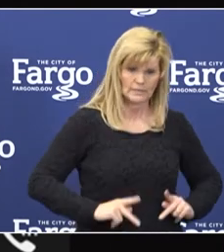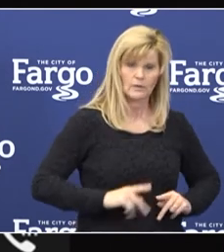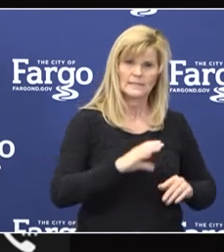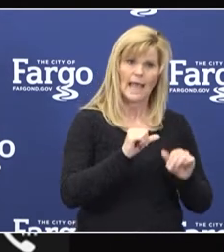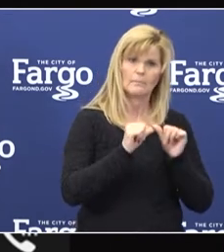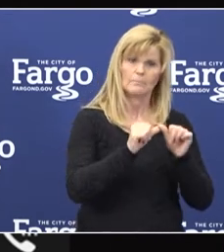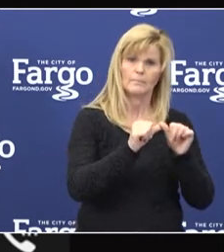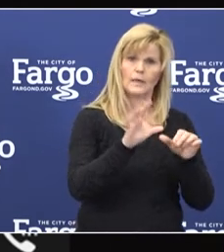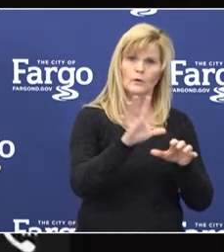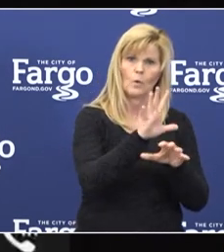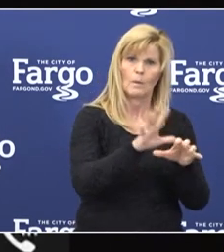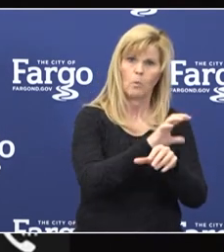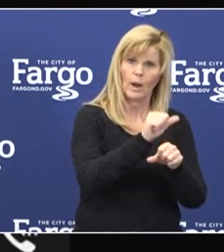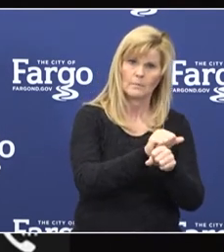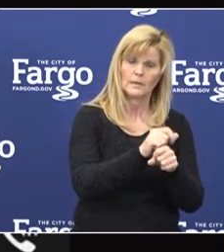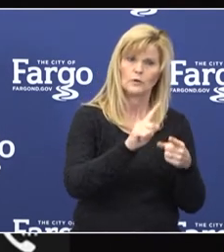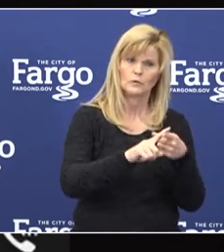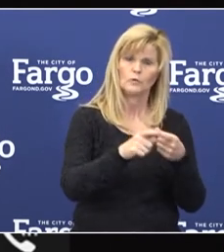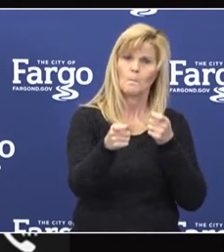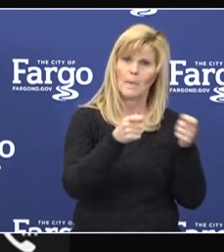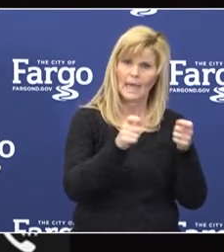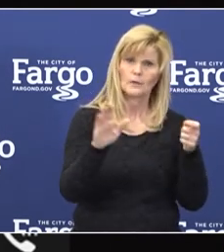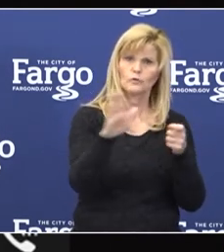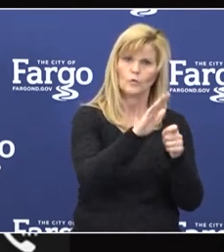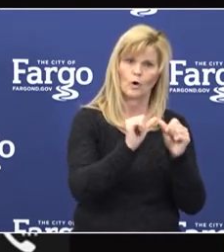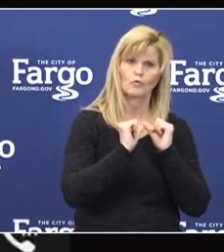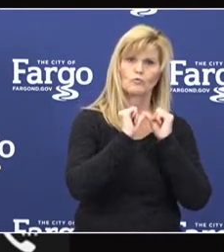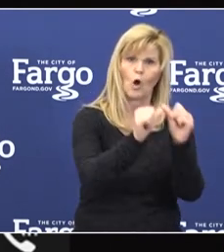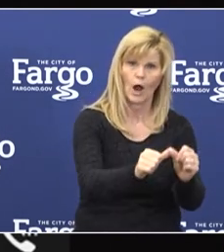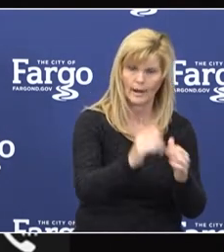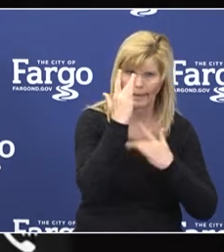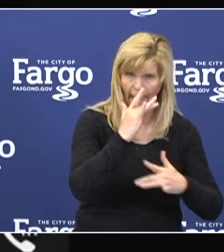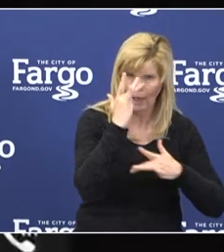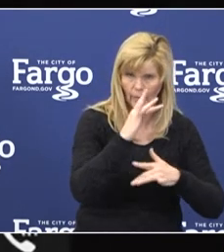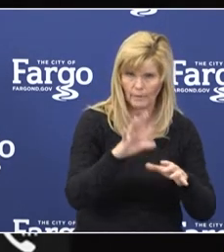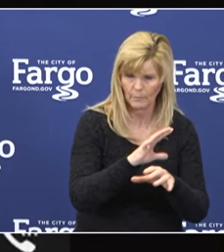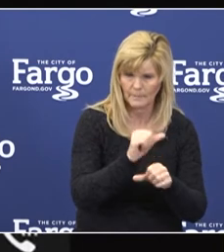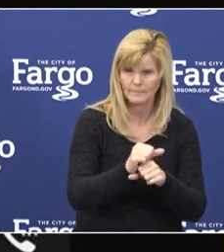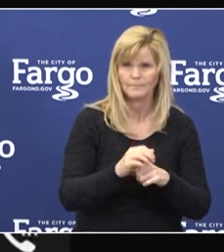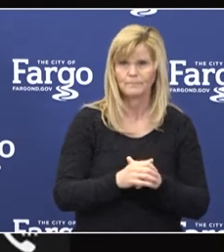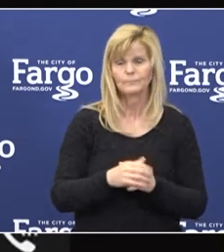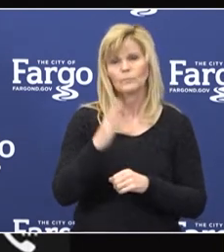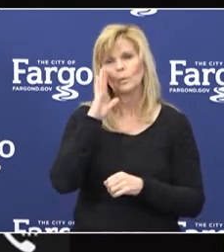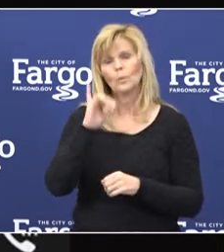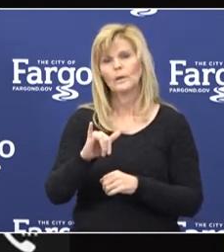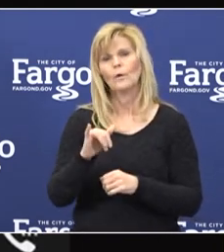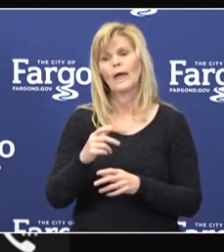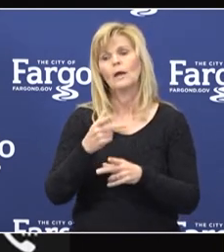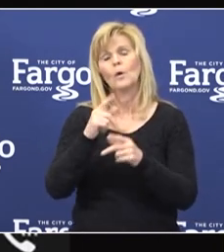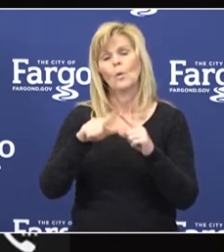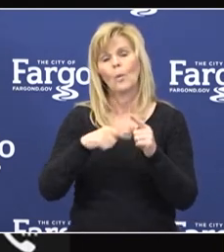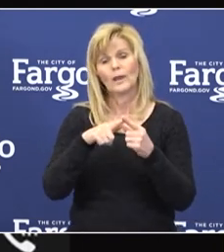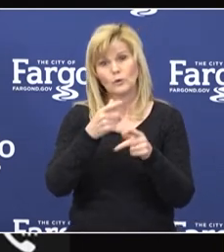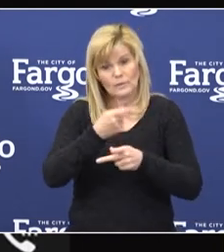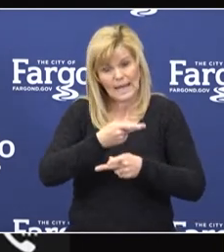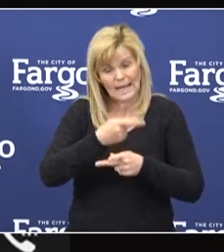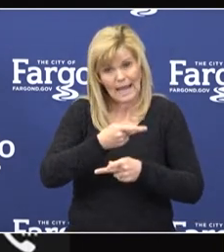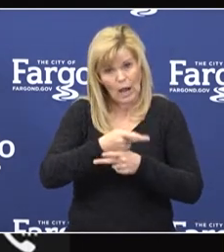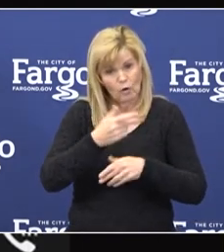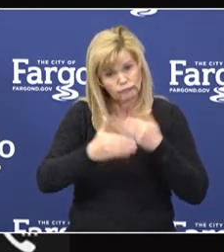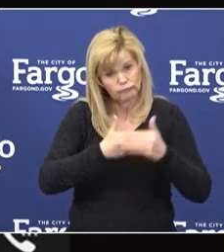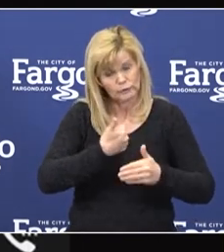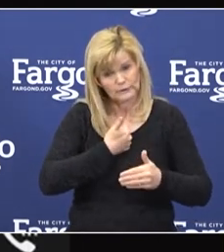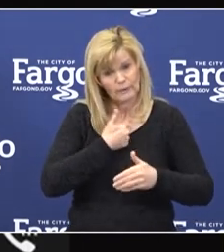appointments to manage chronic health conditions. We know that delaying care can have detrimental effects on your